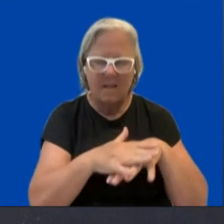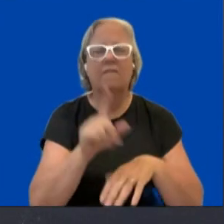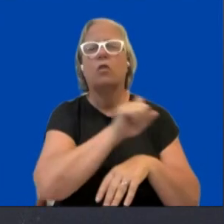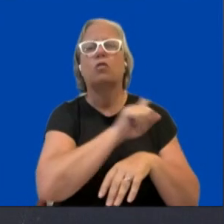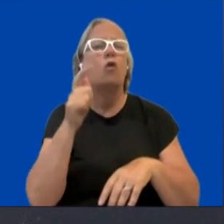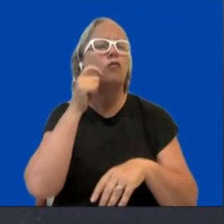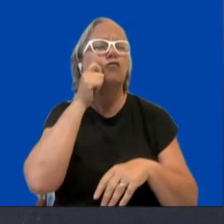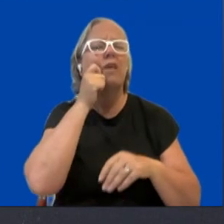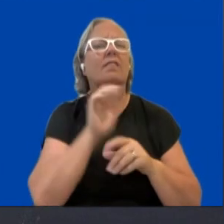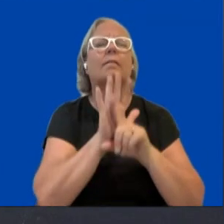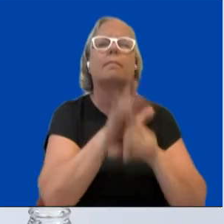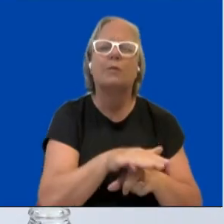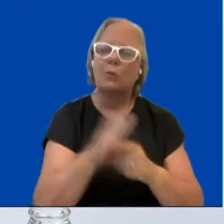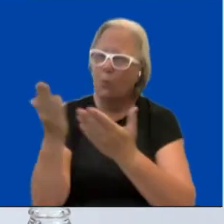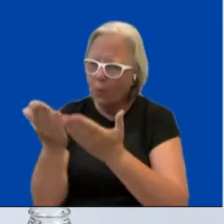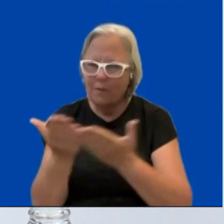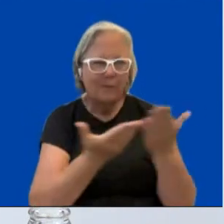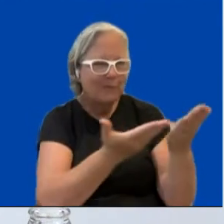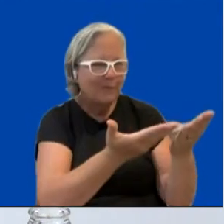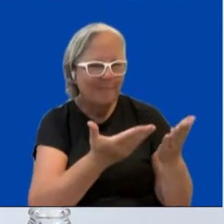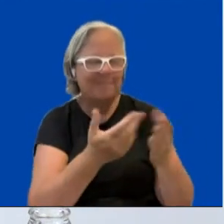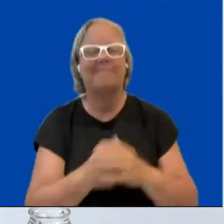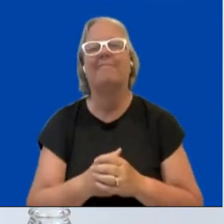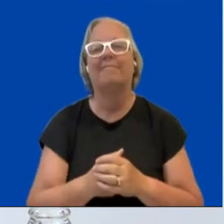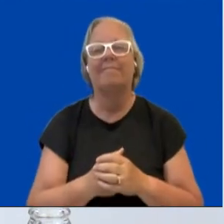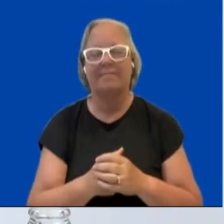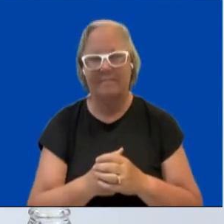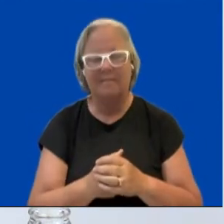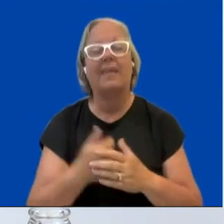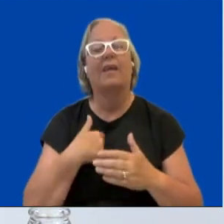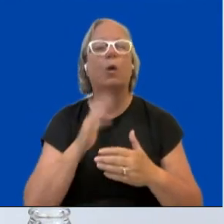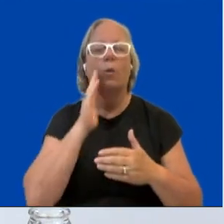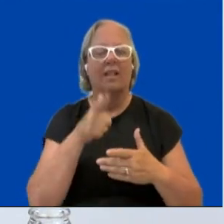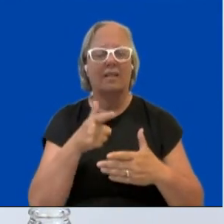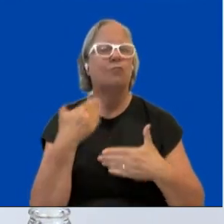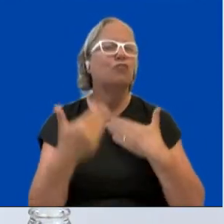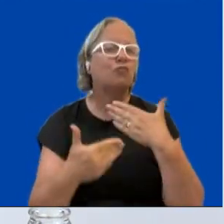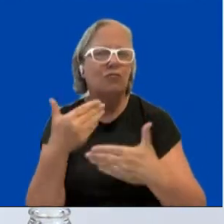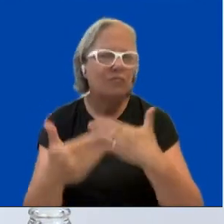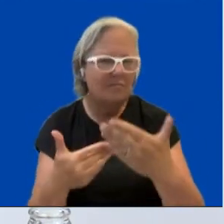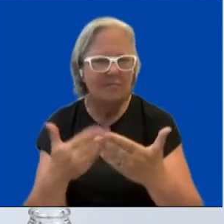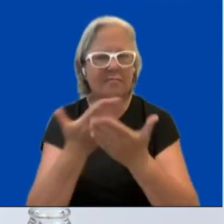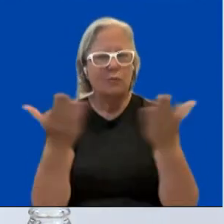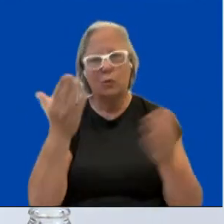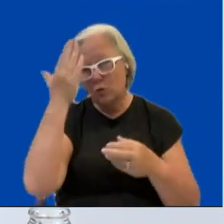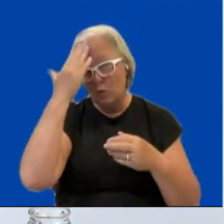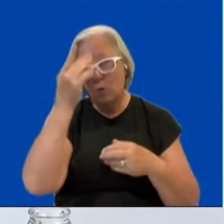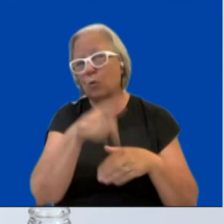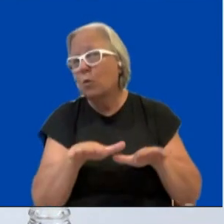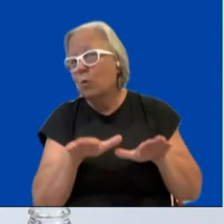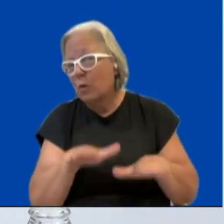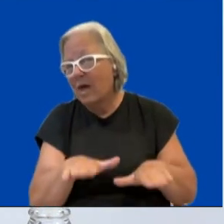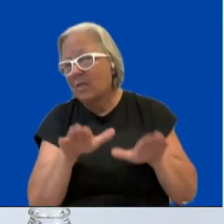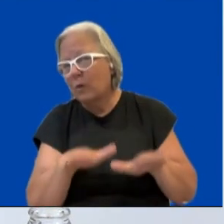Then we will proceed to the part that I'm sure most of you are waiting for which is the having a